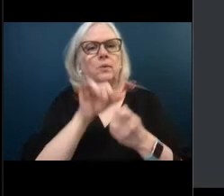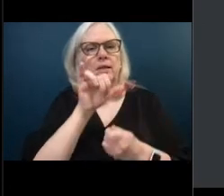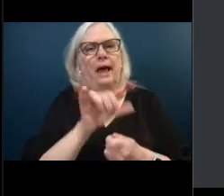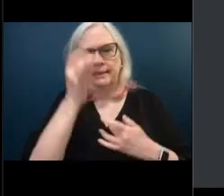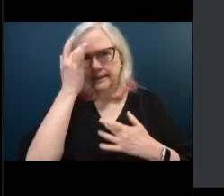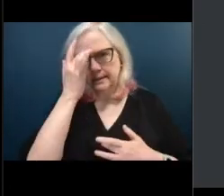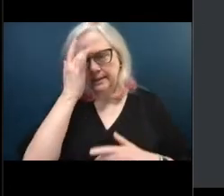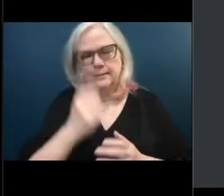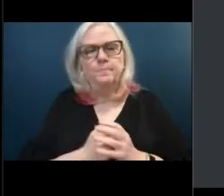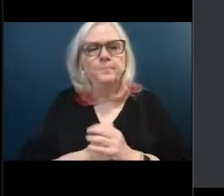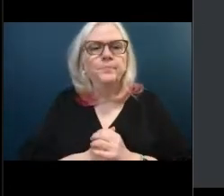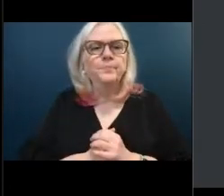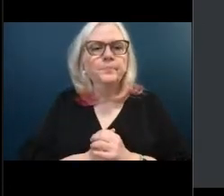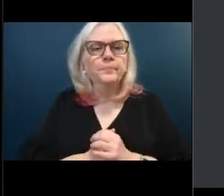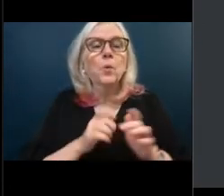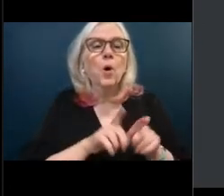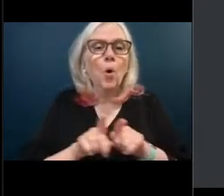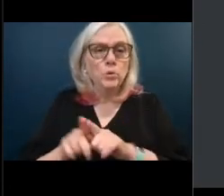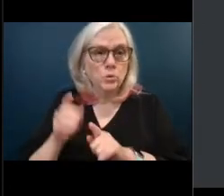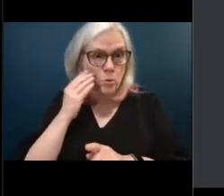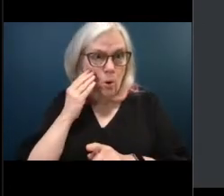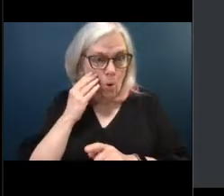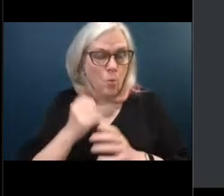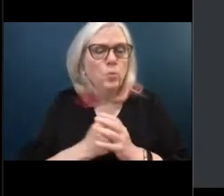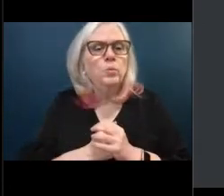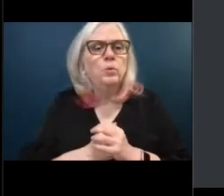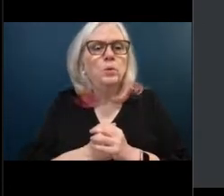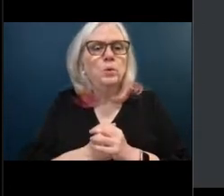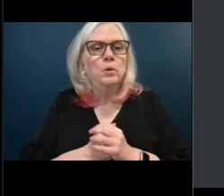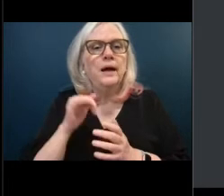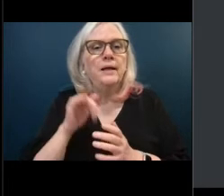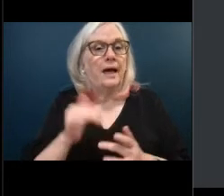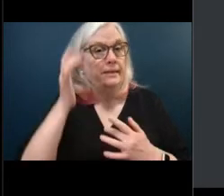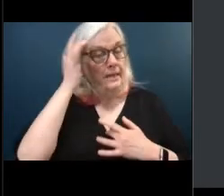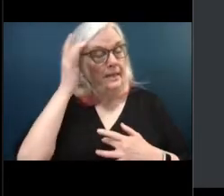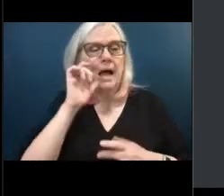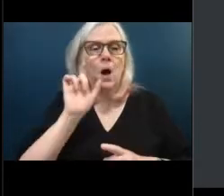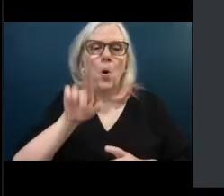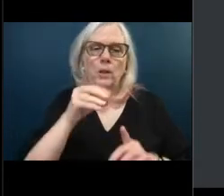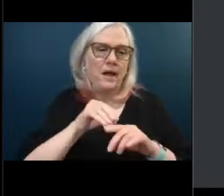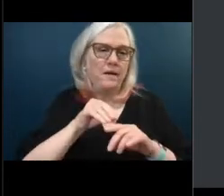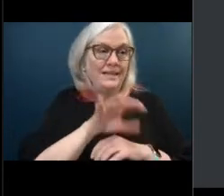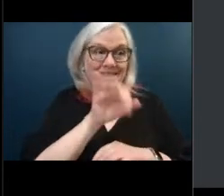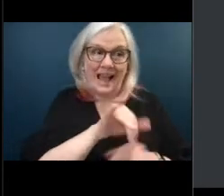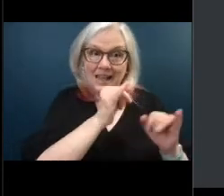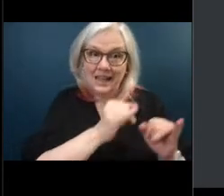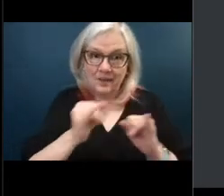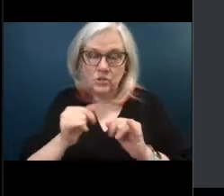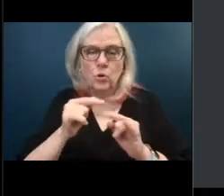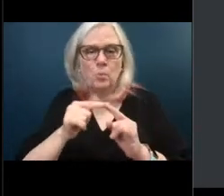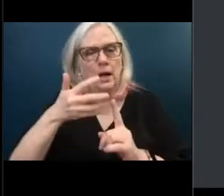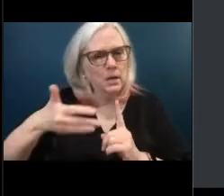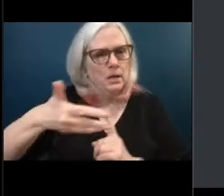We also know, as you mentioned, Mayor, that the disease not only affects the individual, but those around them, their families,